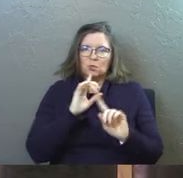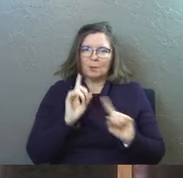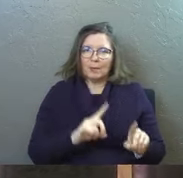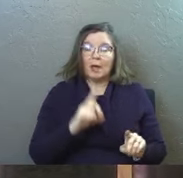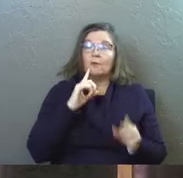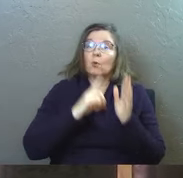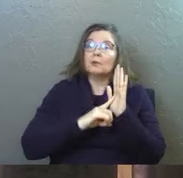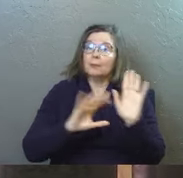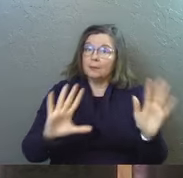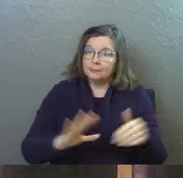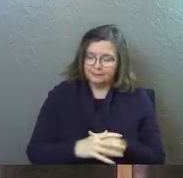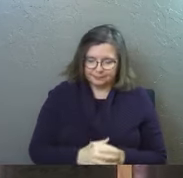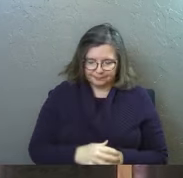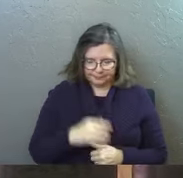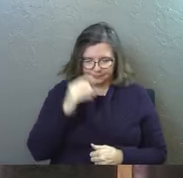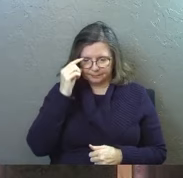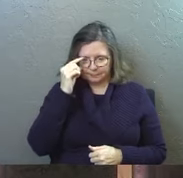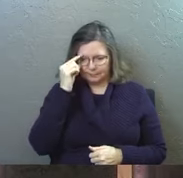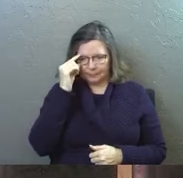command for instance